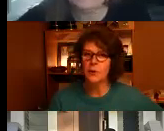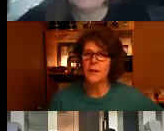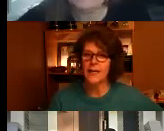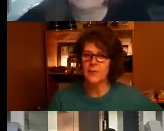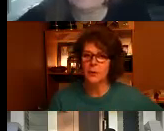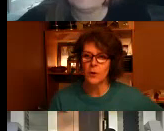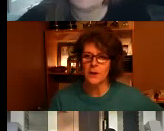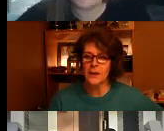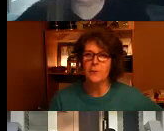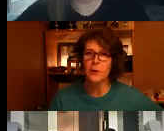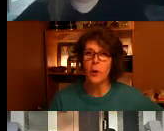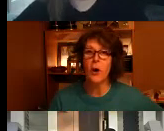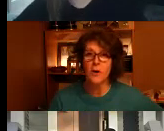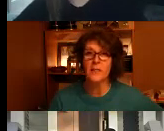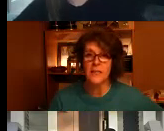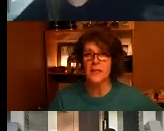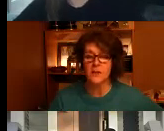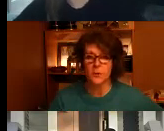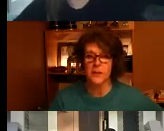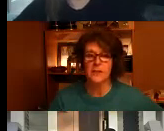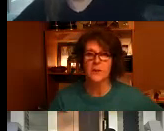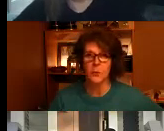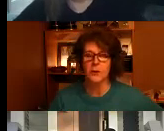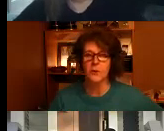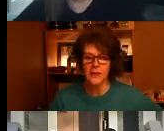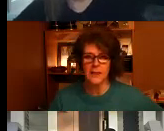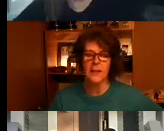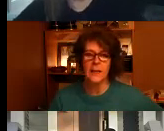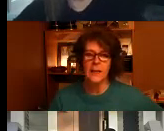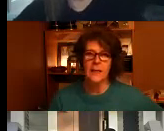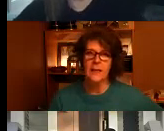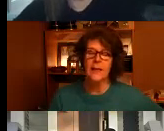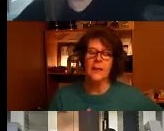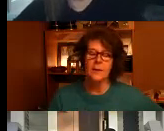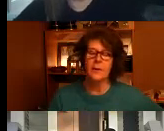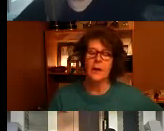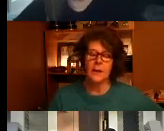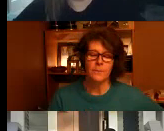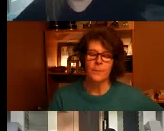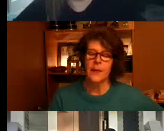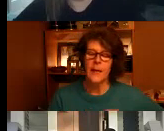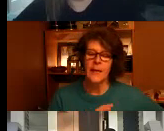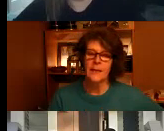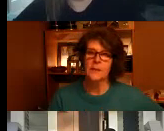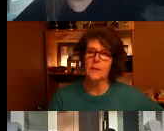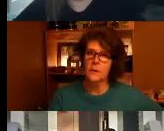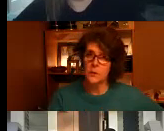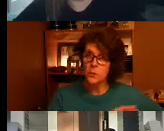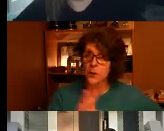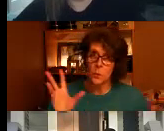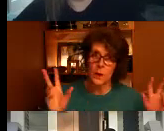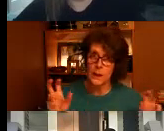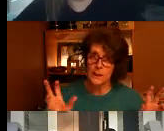have heard that if you if you are seeing experiences where your kid um is